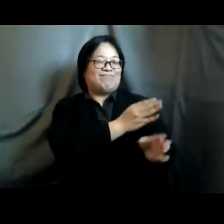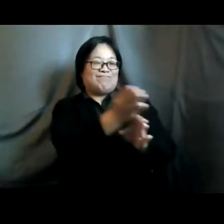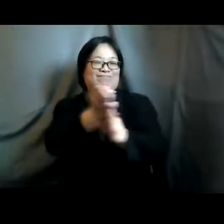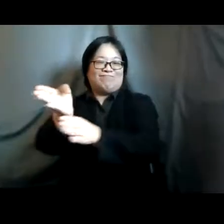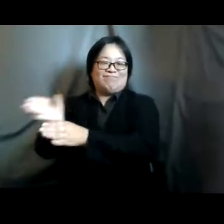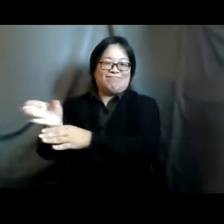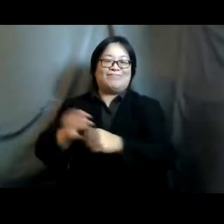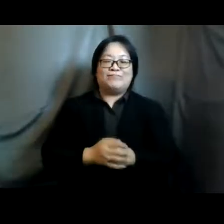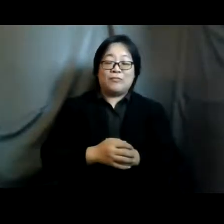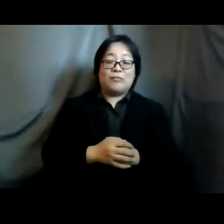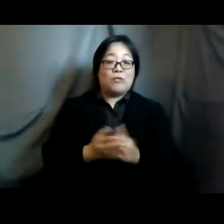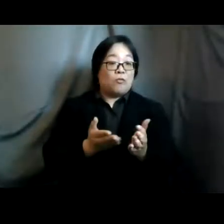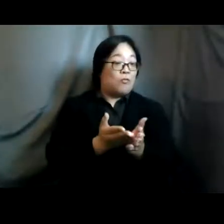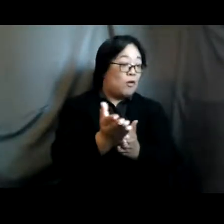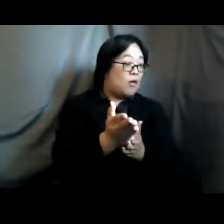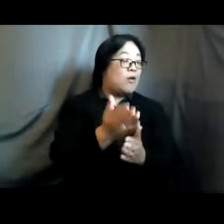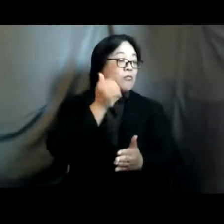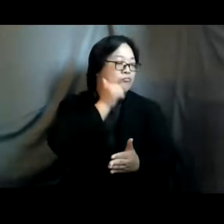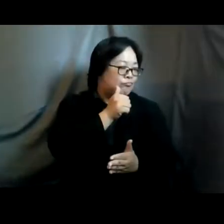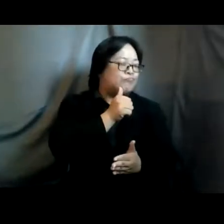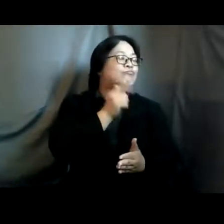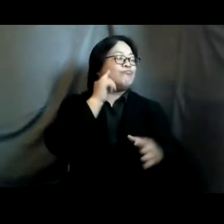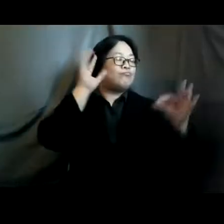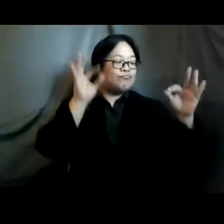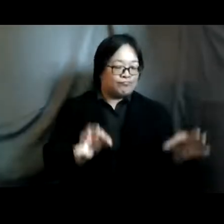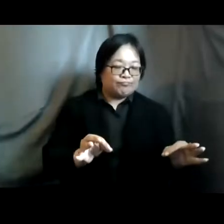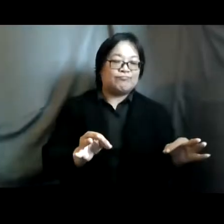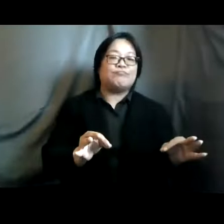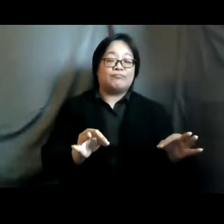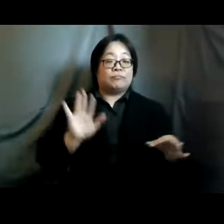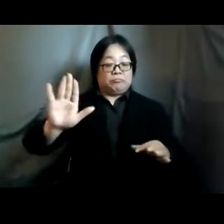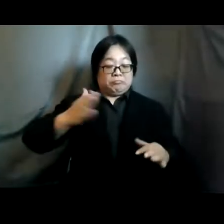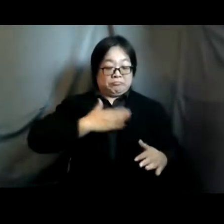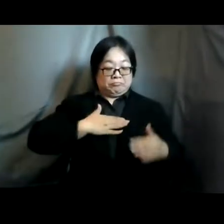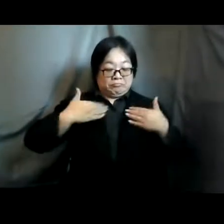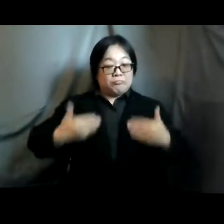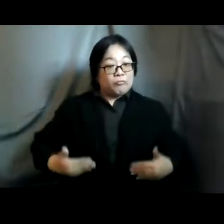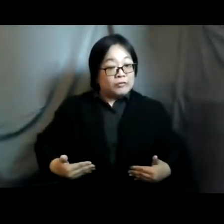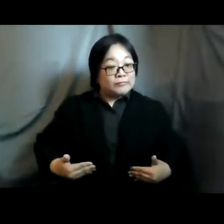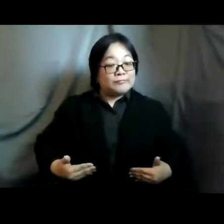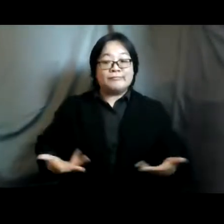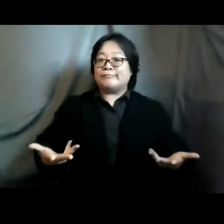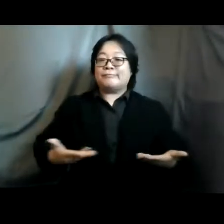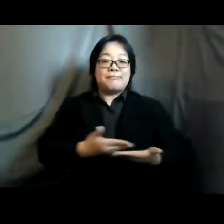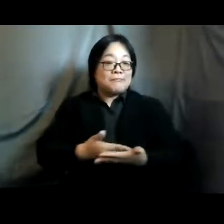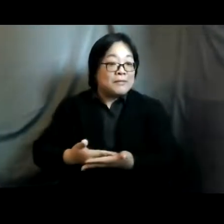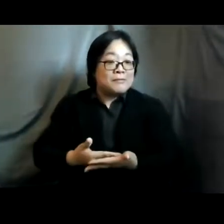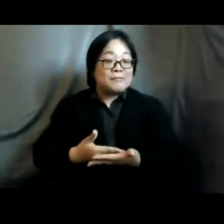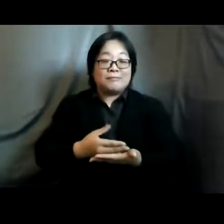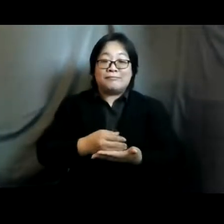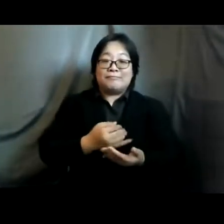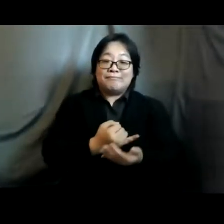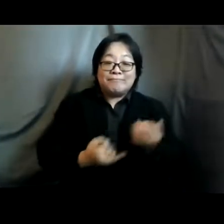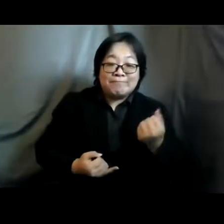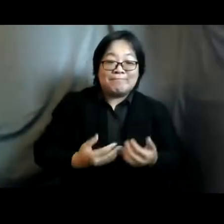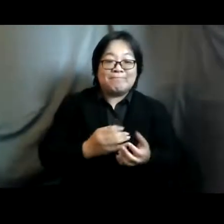the right for a woman to girl to make autonomous decisions about her own body and reproductive functions is a very core